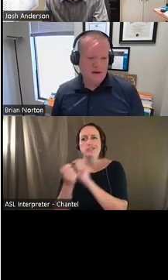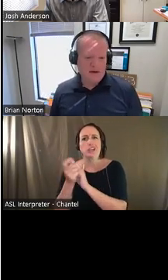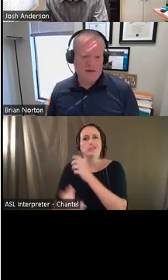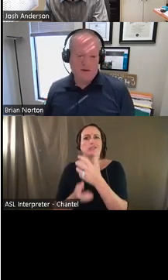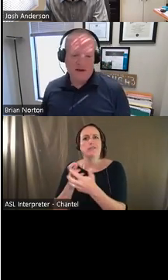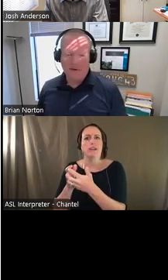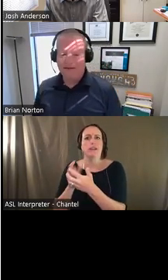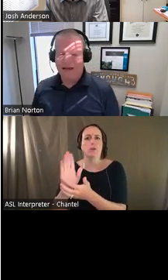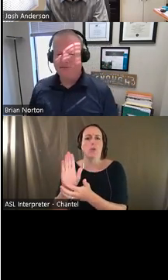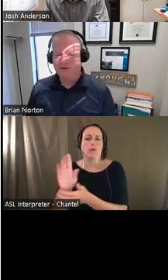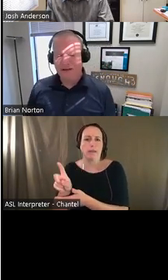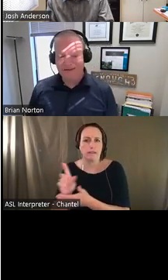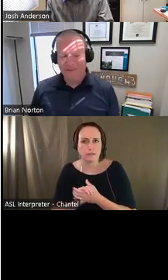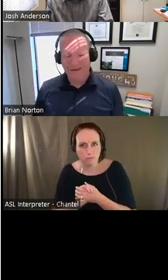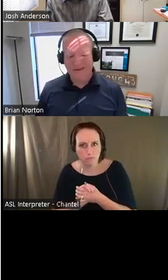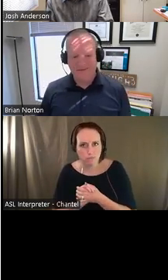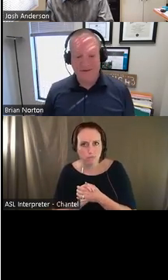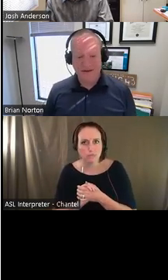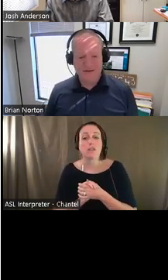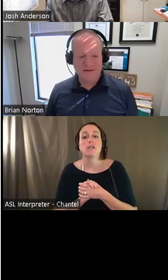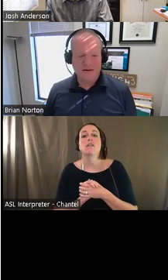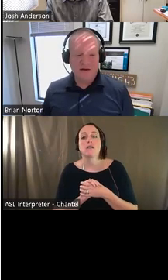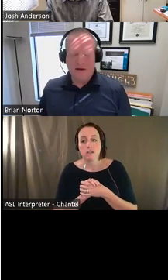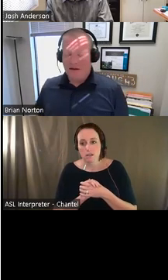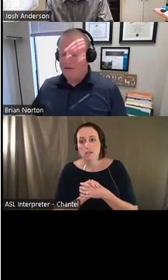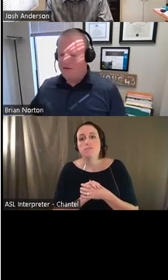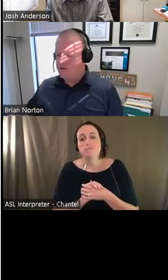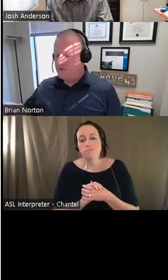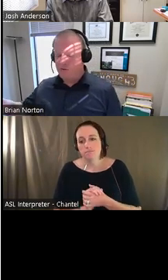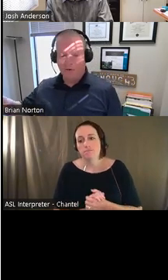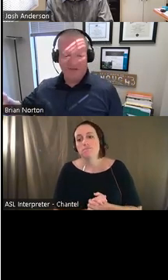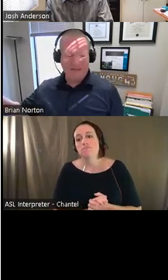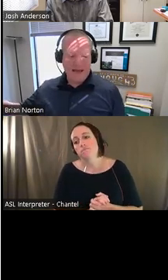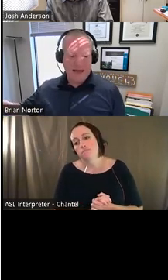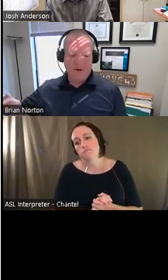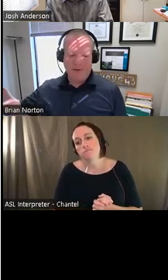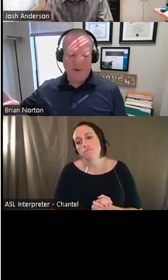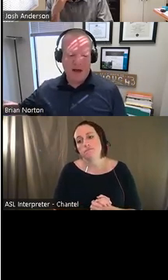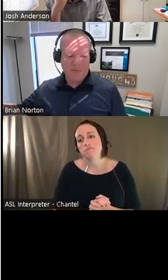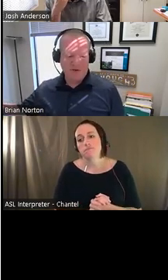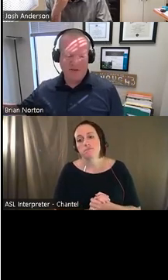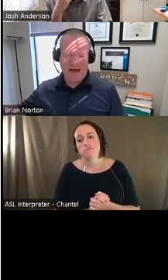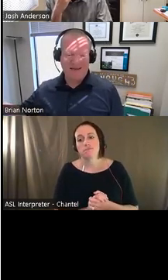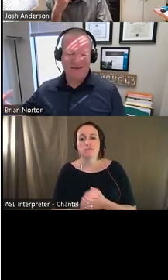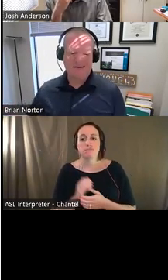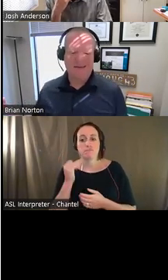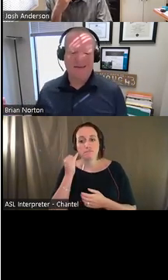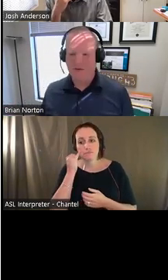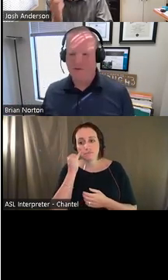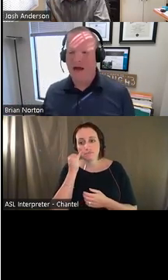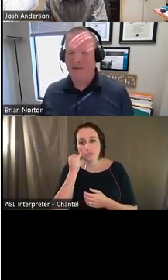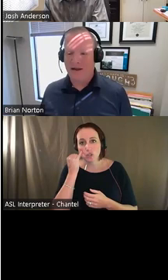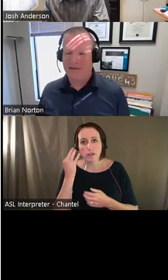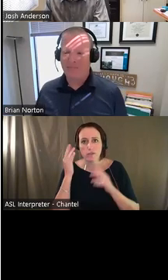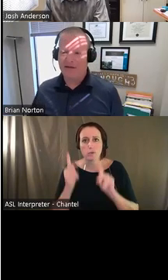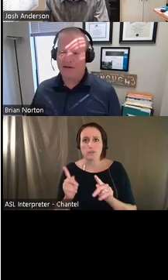you know, if anybody's ever done something differently to do or to stay, or to be able to accomplish a task, you know,